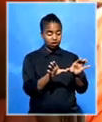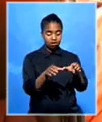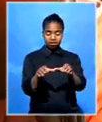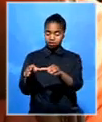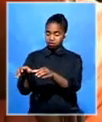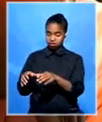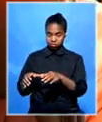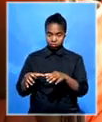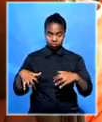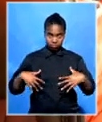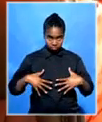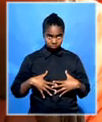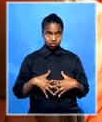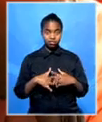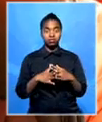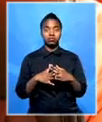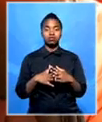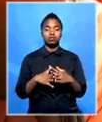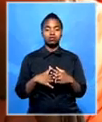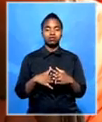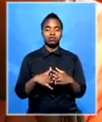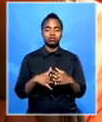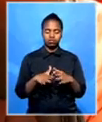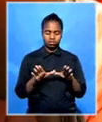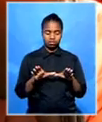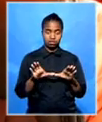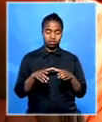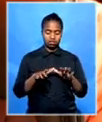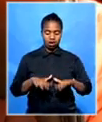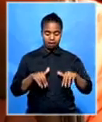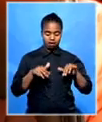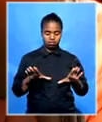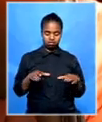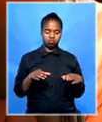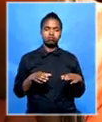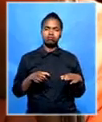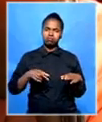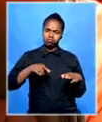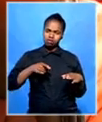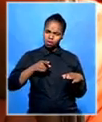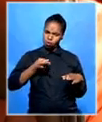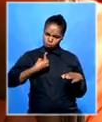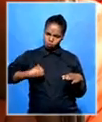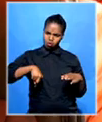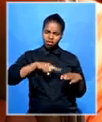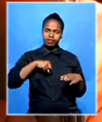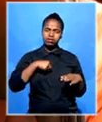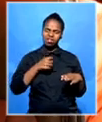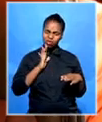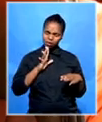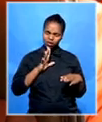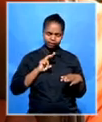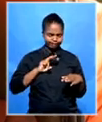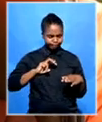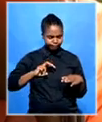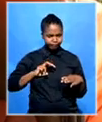as the Cabinet, will look into that